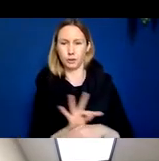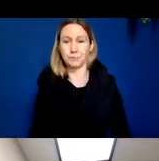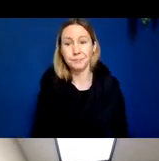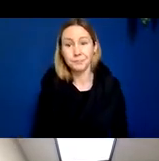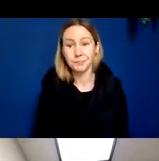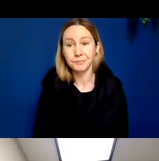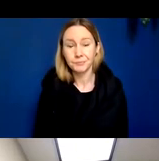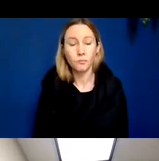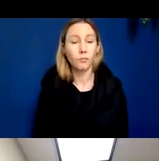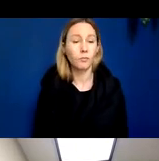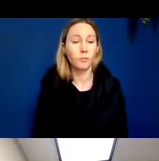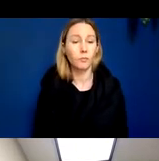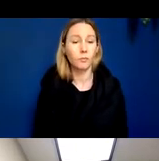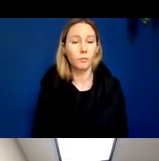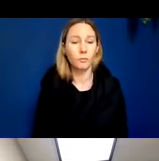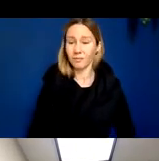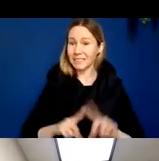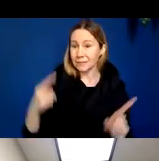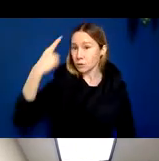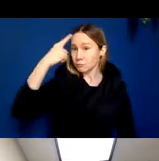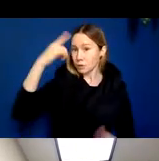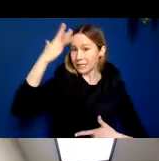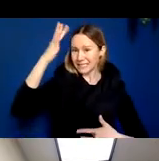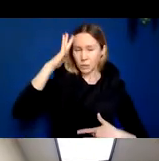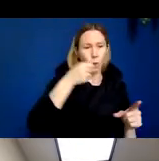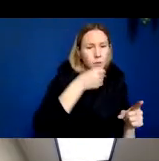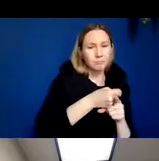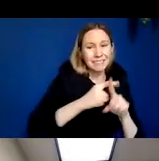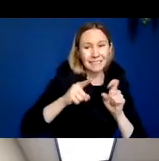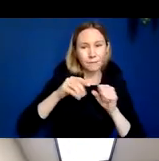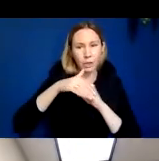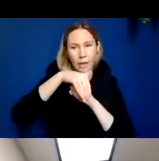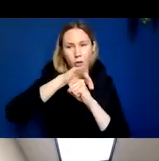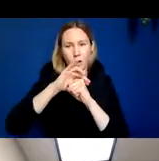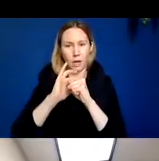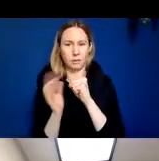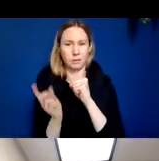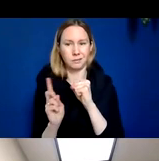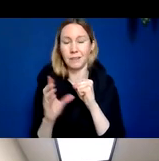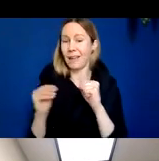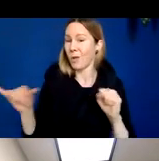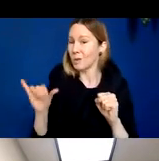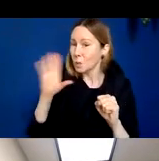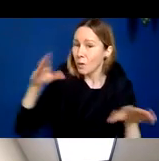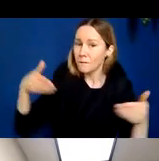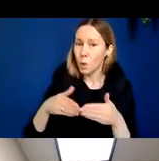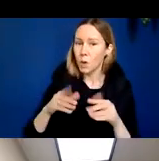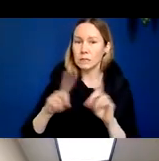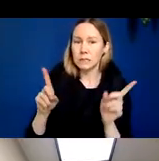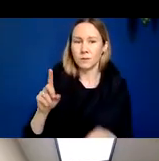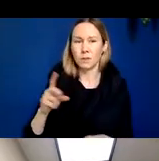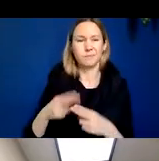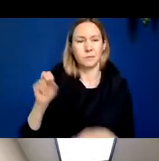So different brain diseases not only attack different areas of the brain, but they can also be focused on different substrates of the brain.